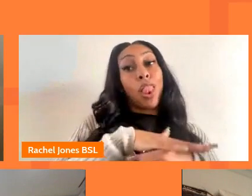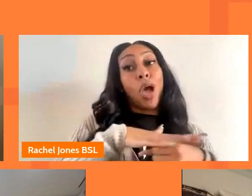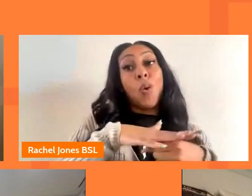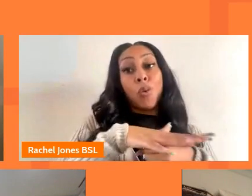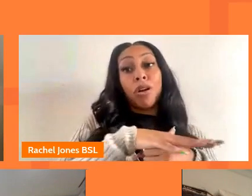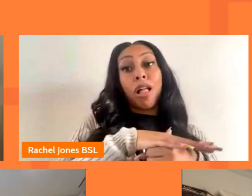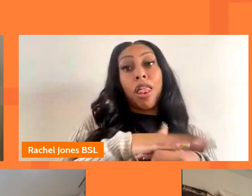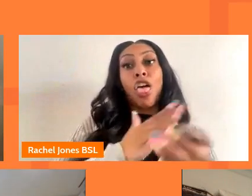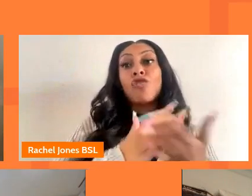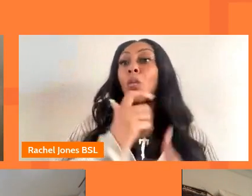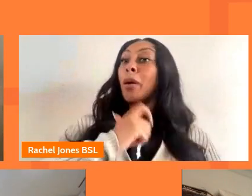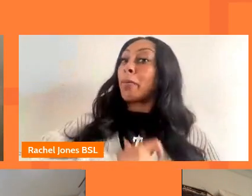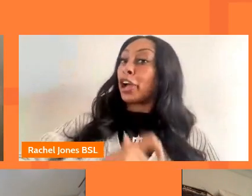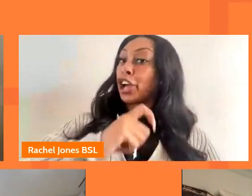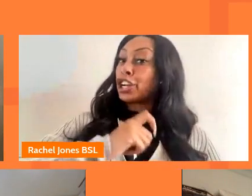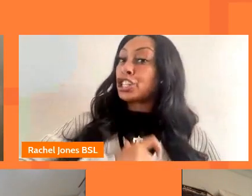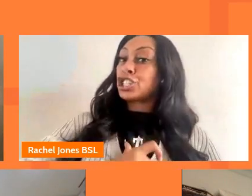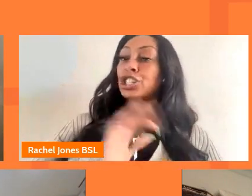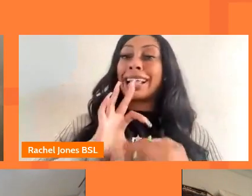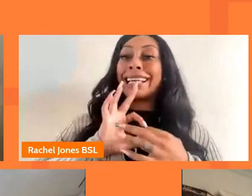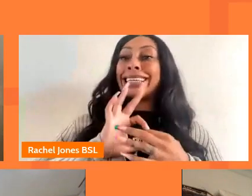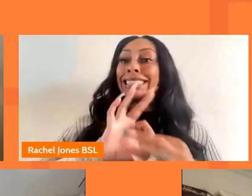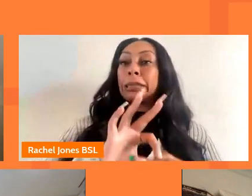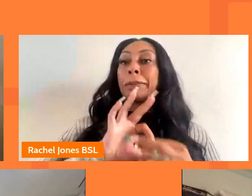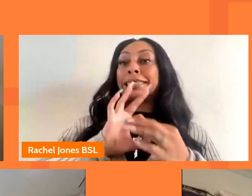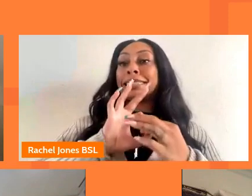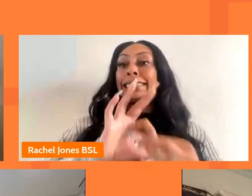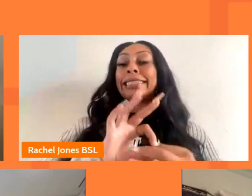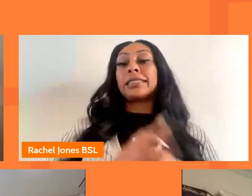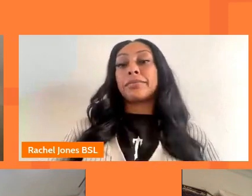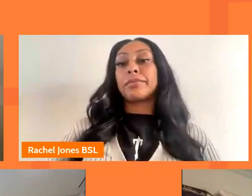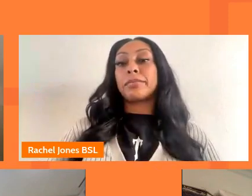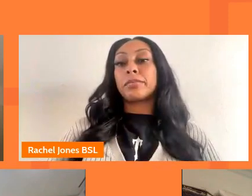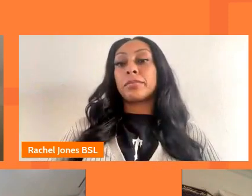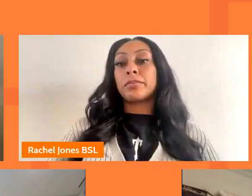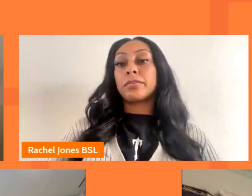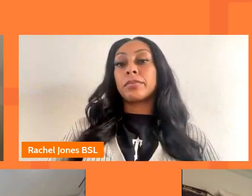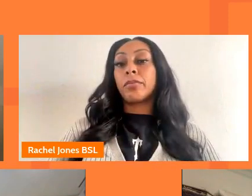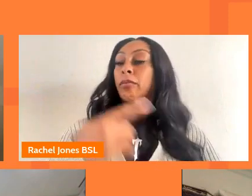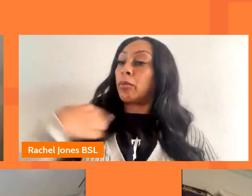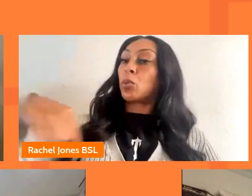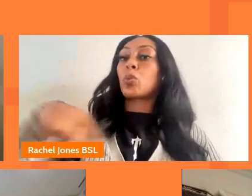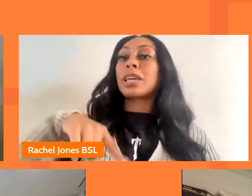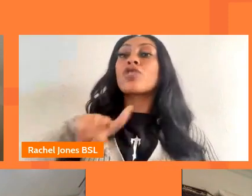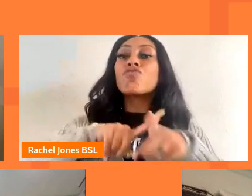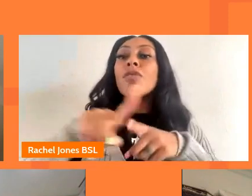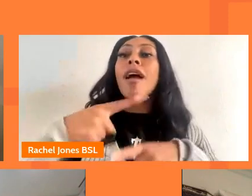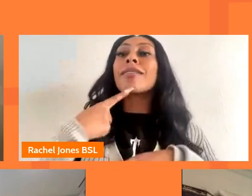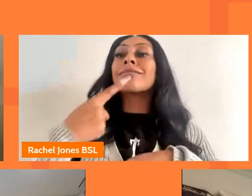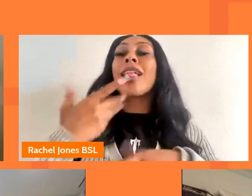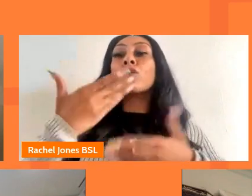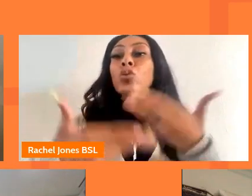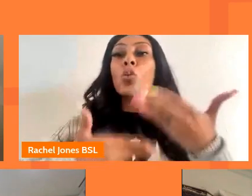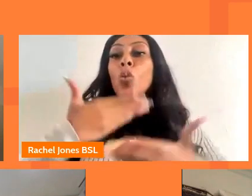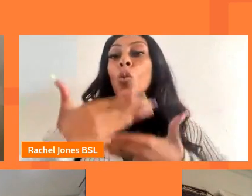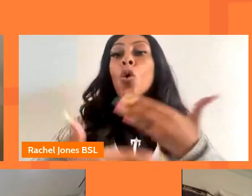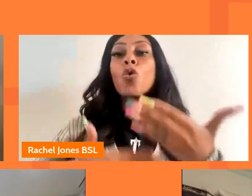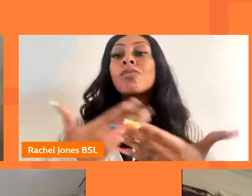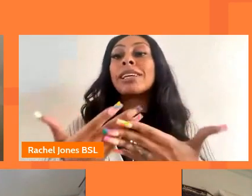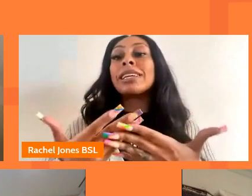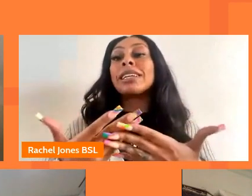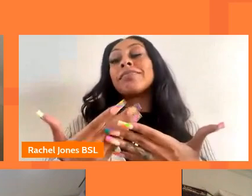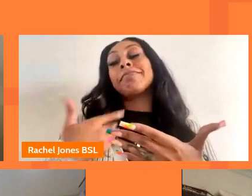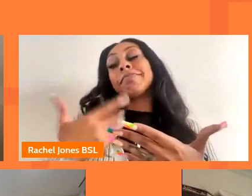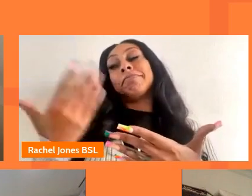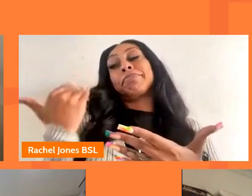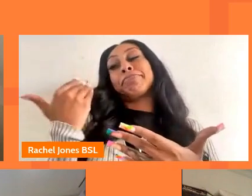the personal through the intimate and so if we're trying to if we're trying to tell a story let's say as we as as i once did